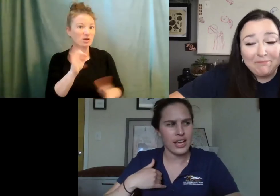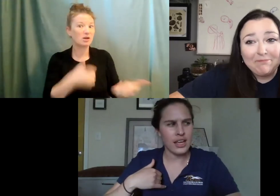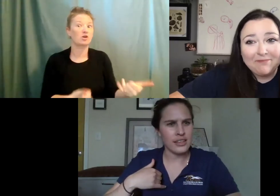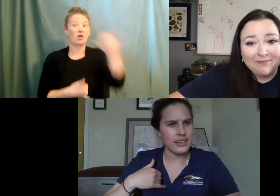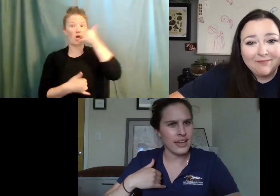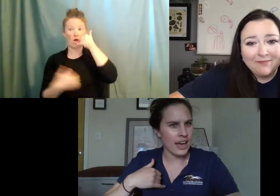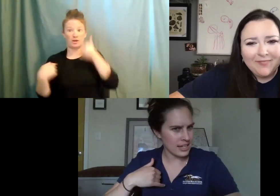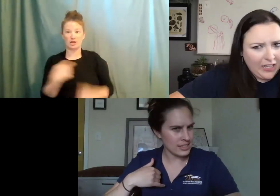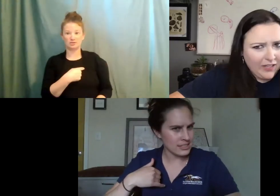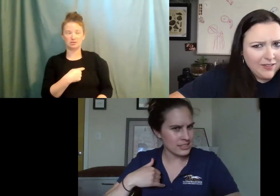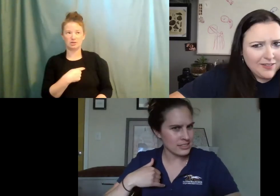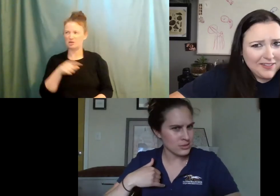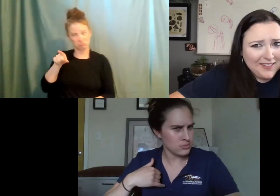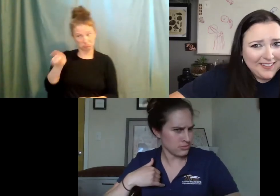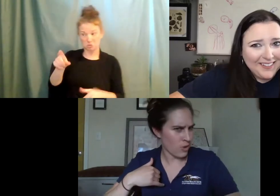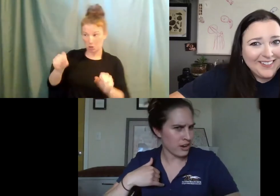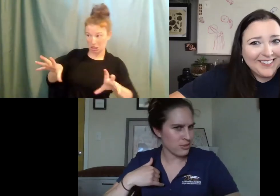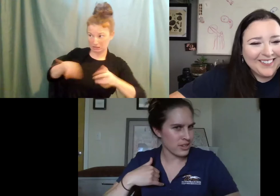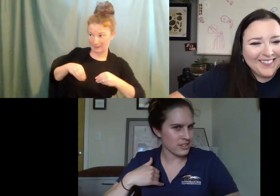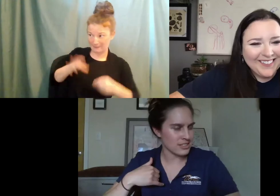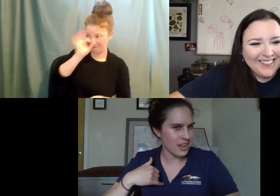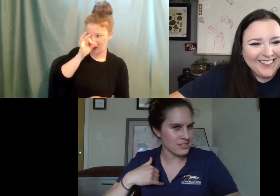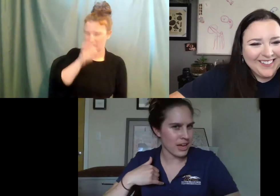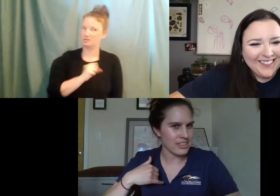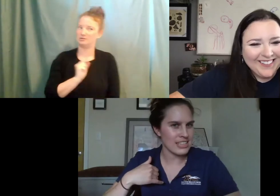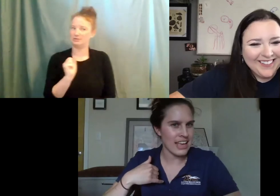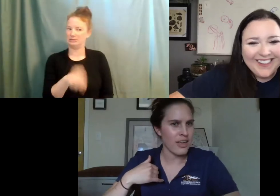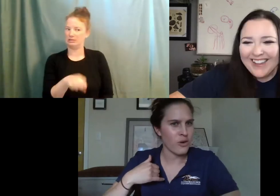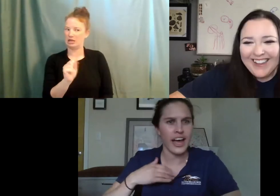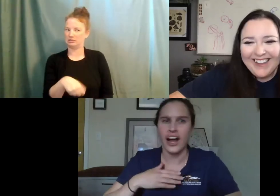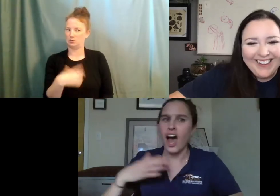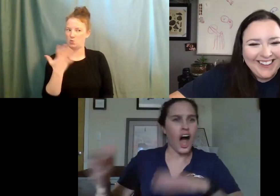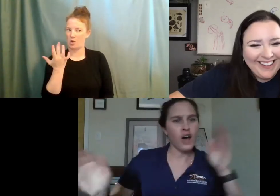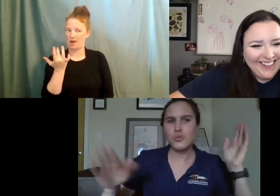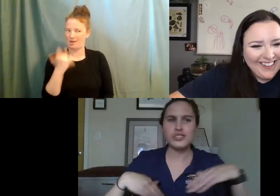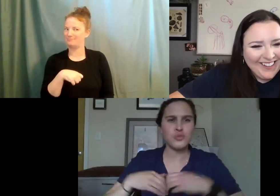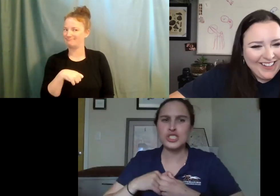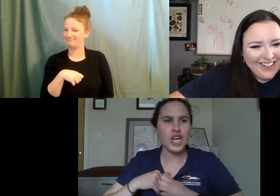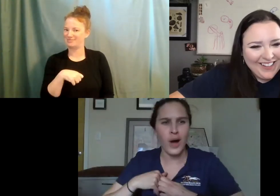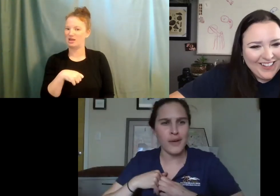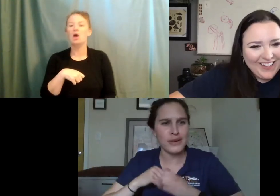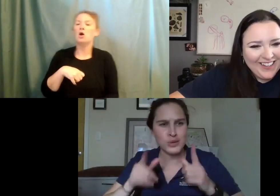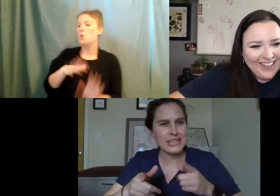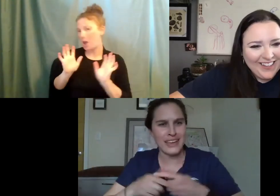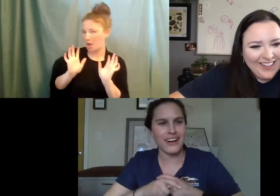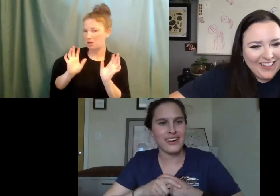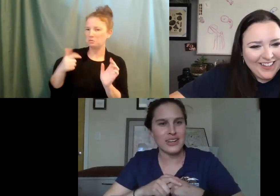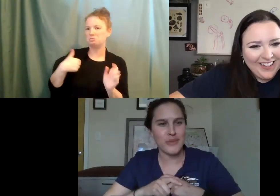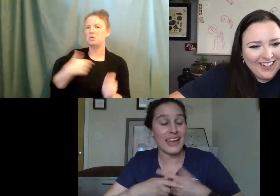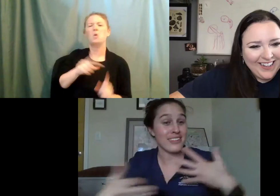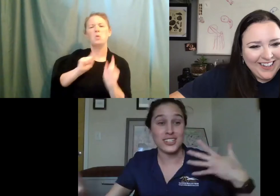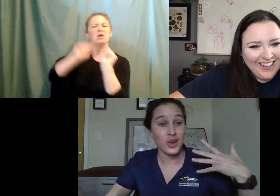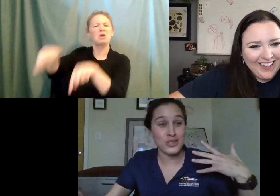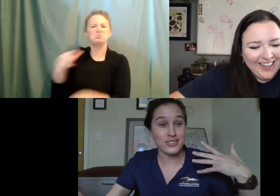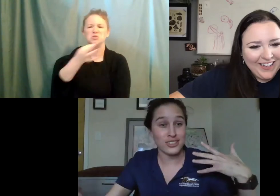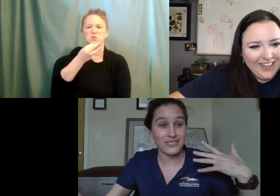And we were like, yes, why are you being sus about this? And they were like, we'll show up. It will be there in a